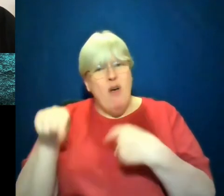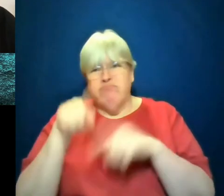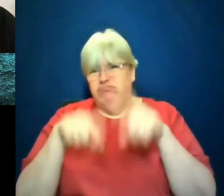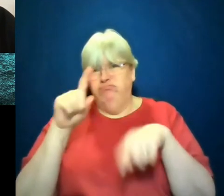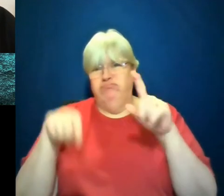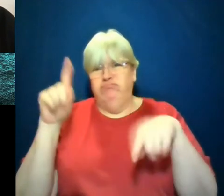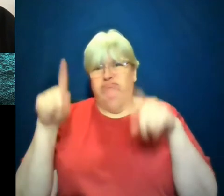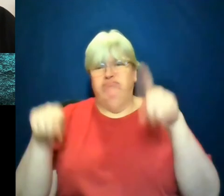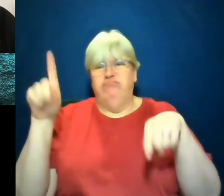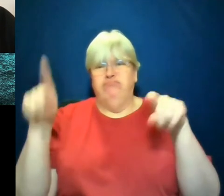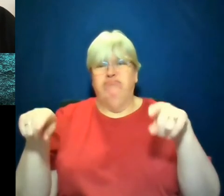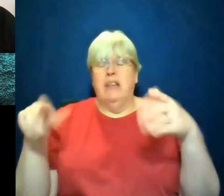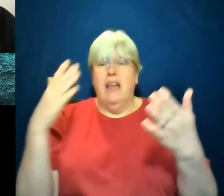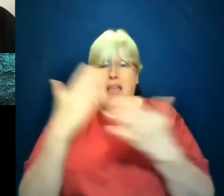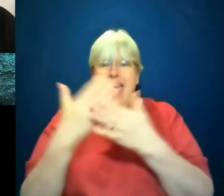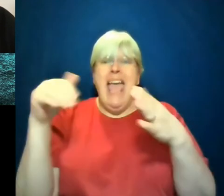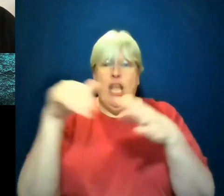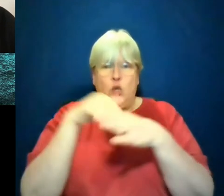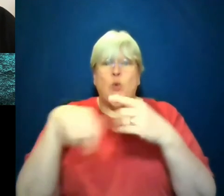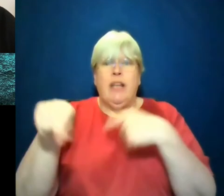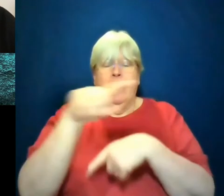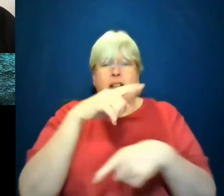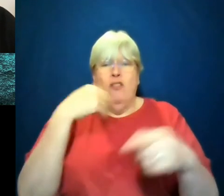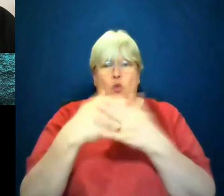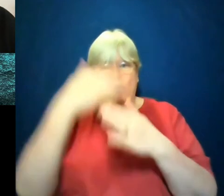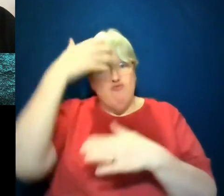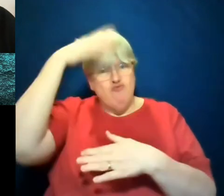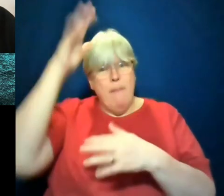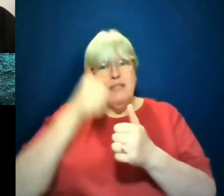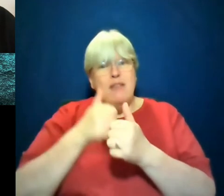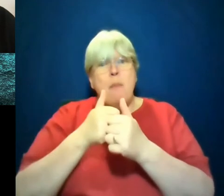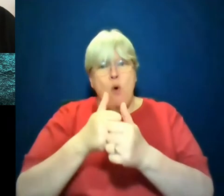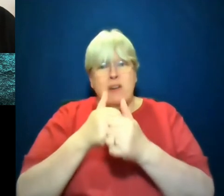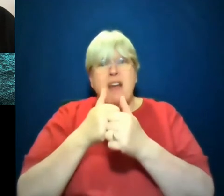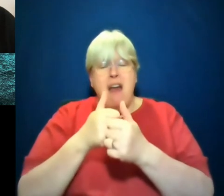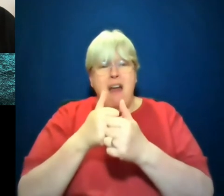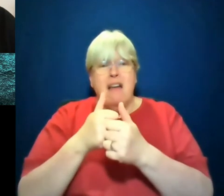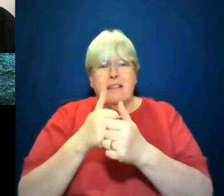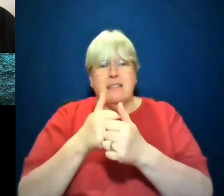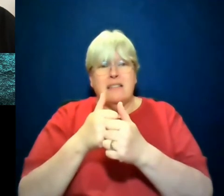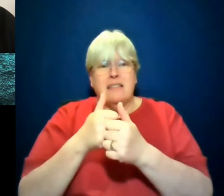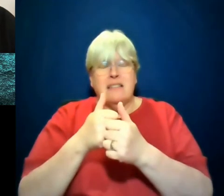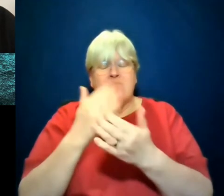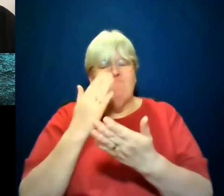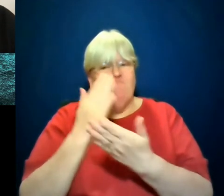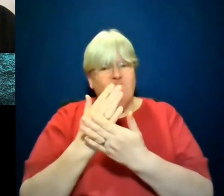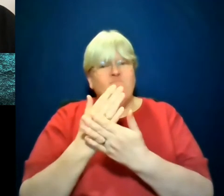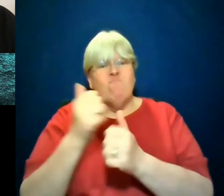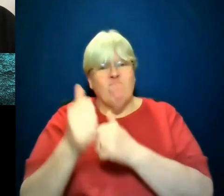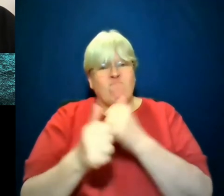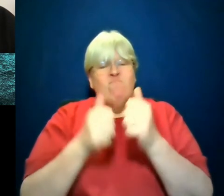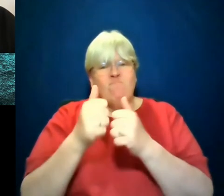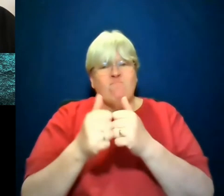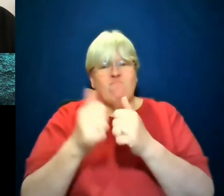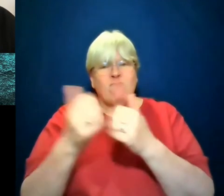including those, those deluded Trump supporters, bringing that to bear in fiction, as opposed to bringing